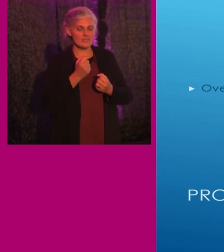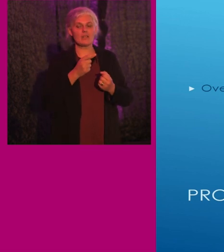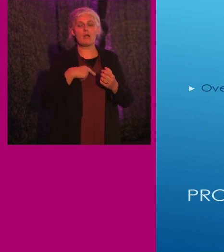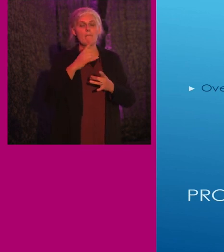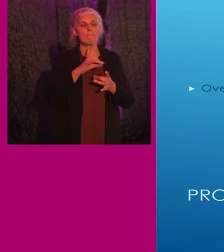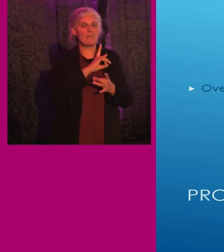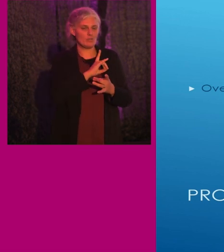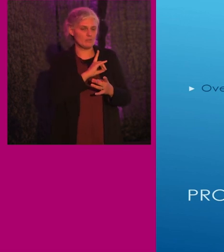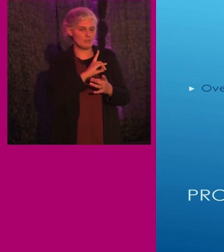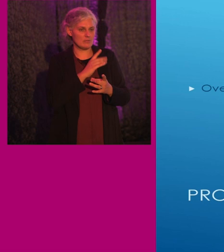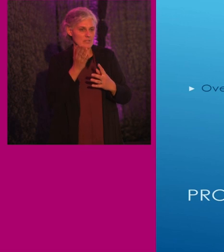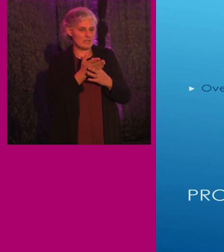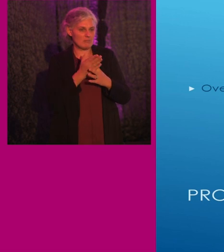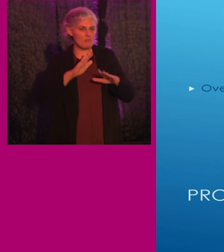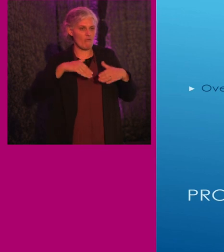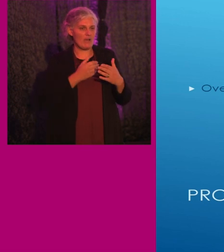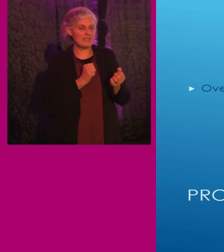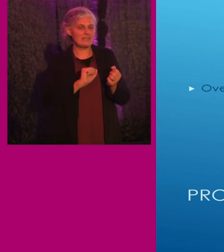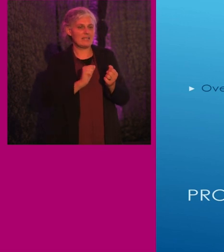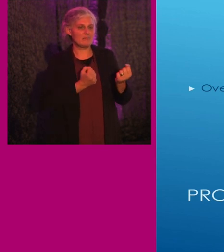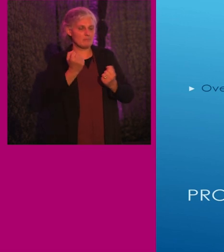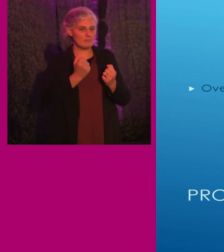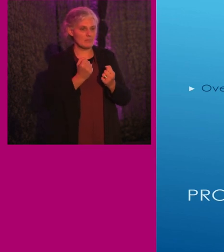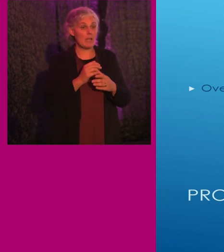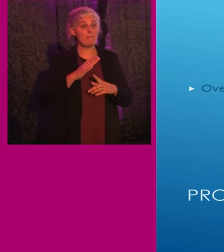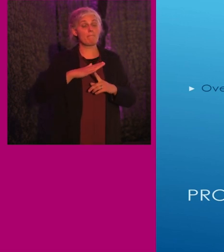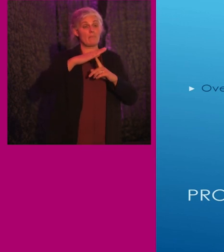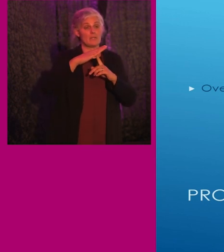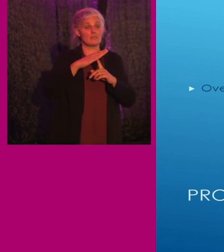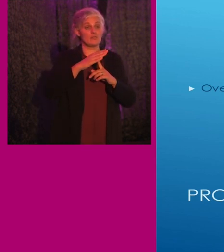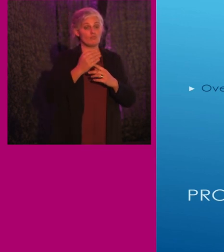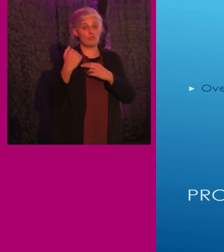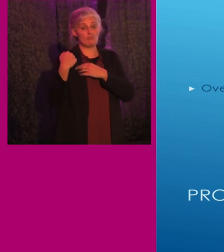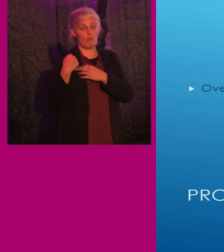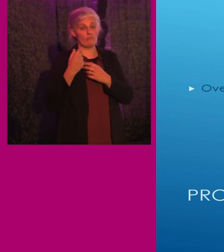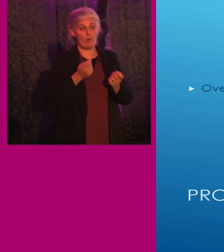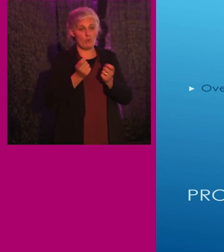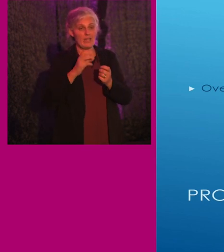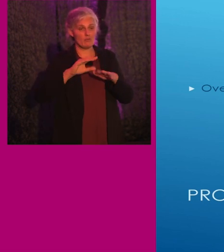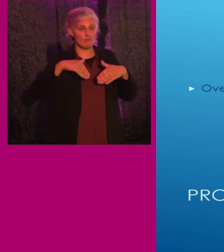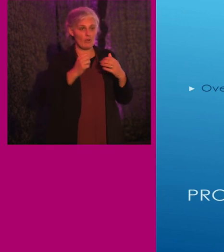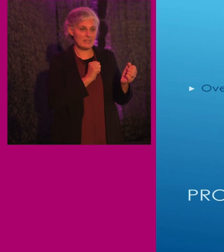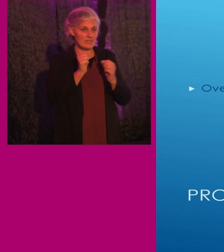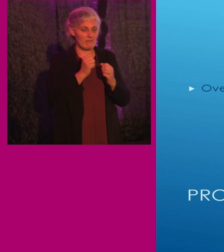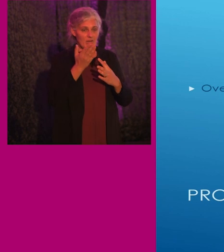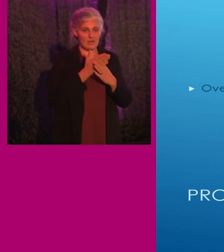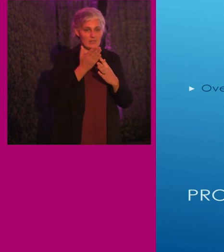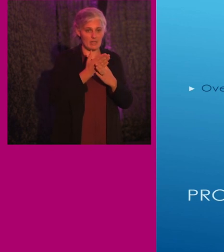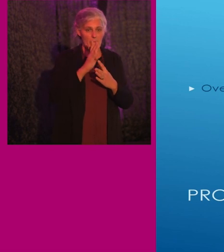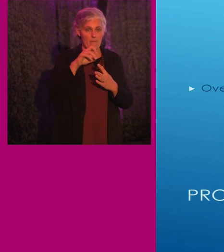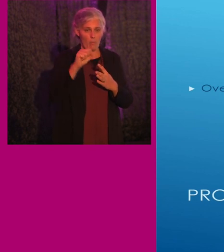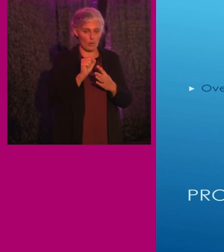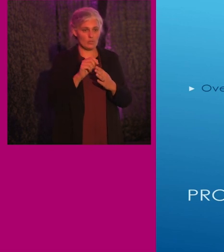equivalent service is provided. Demand responsive operators must provide service on an accessible bus